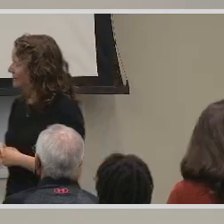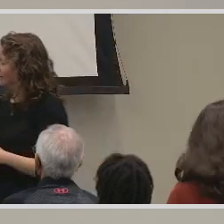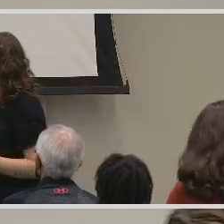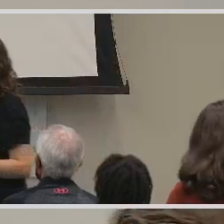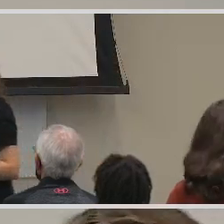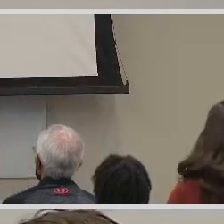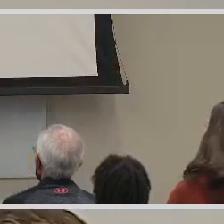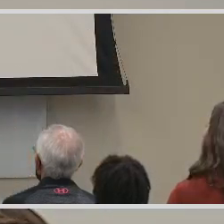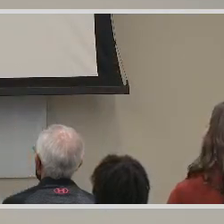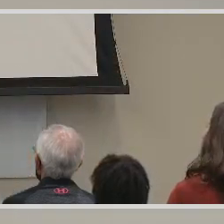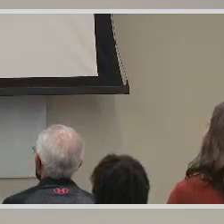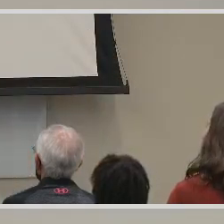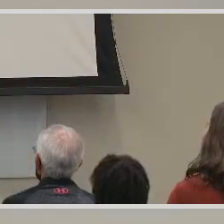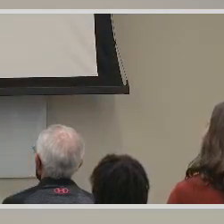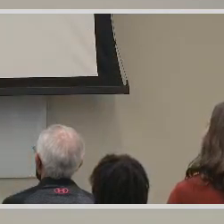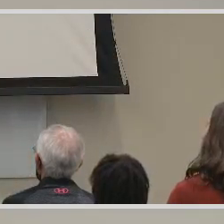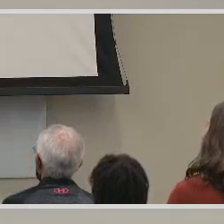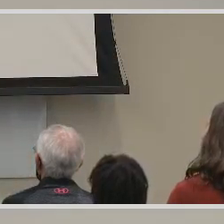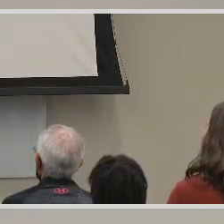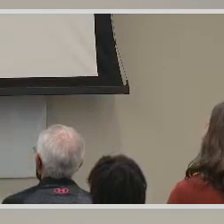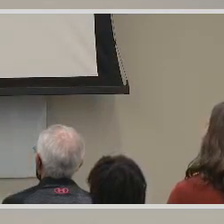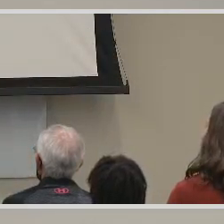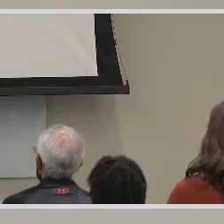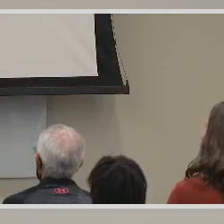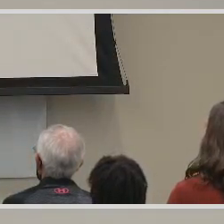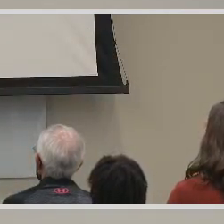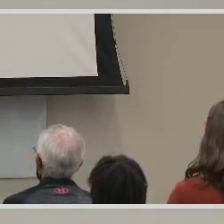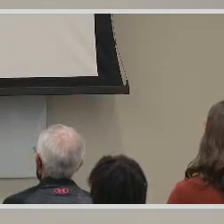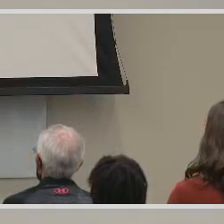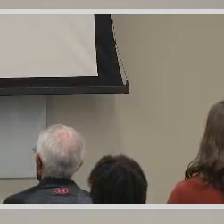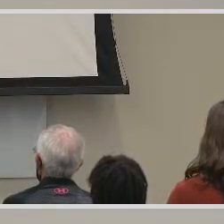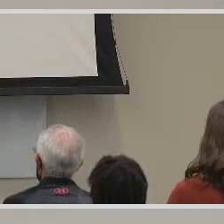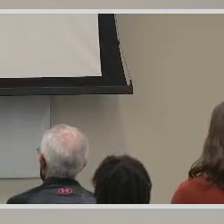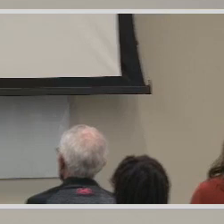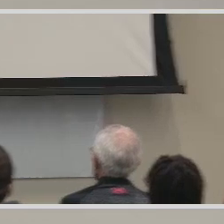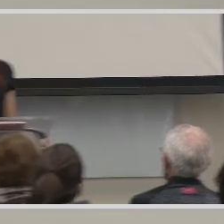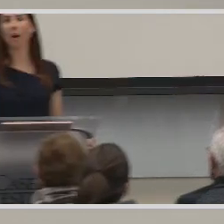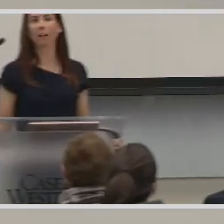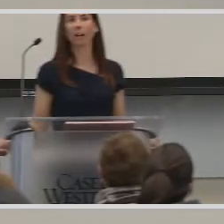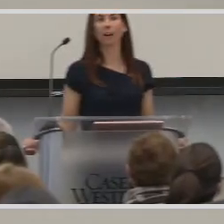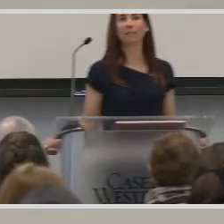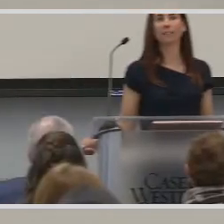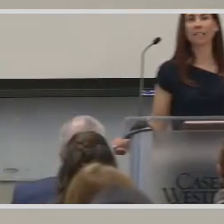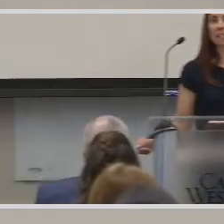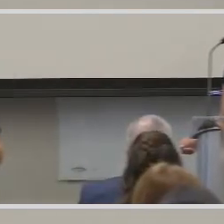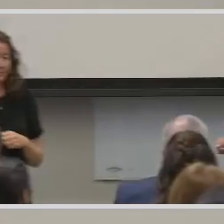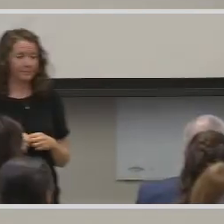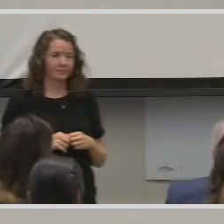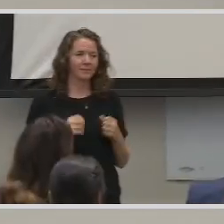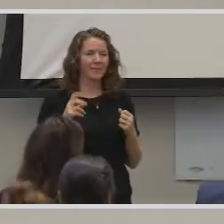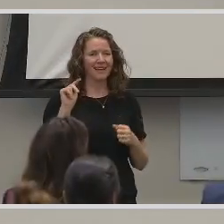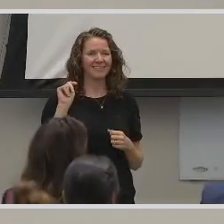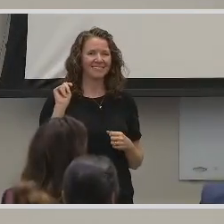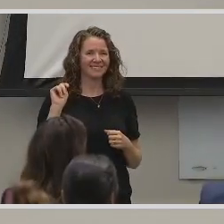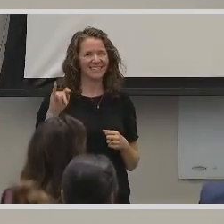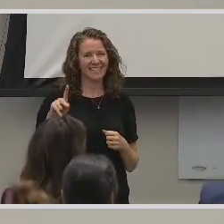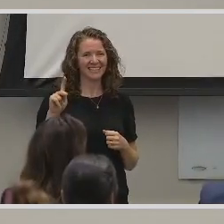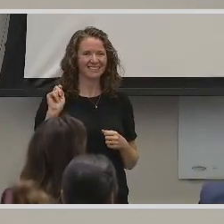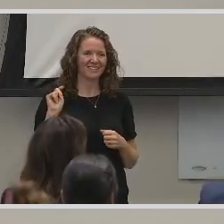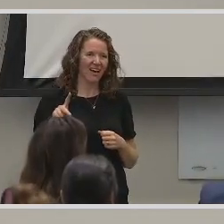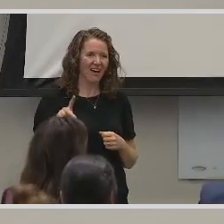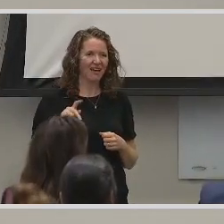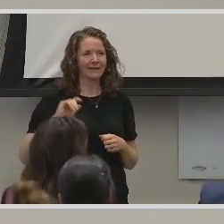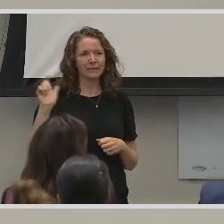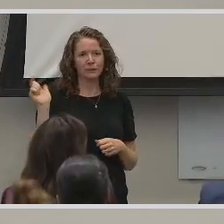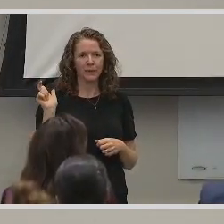Thank you so much for that question because it is a huge, huge problem. There are a lot of TikTok videos, Instagram